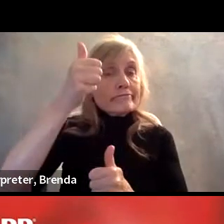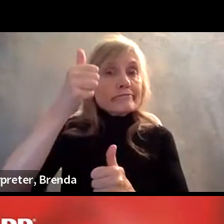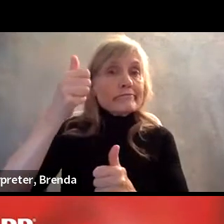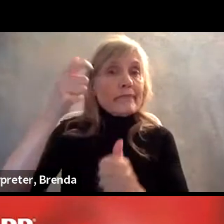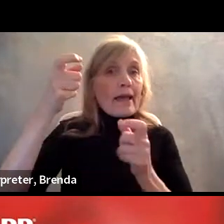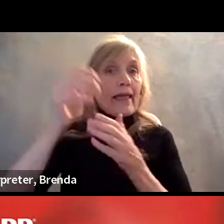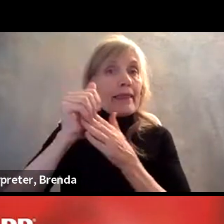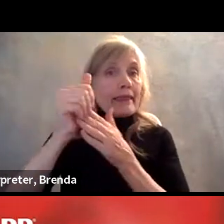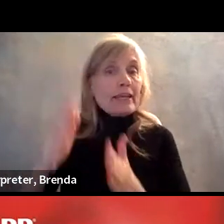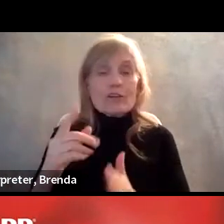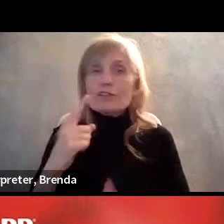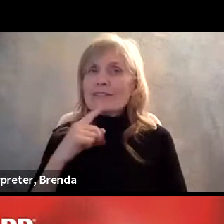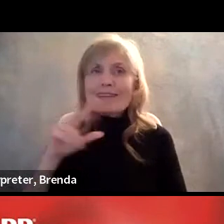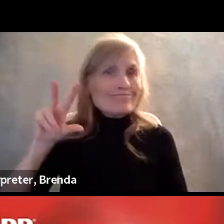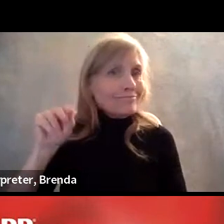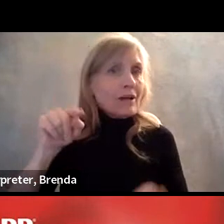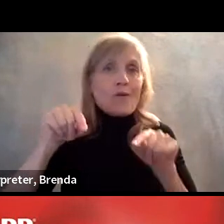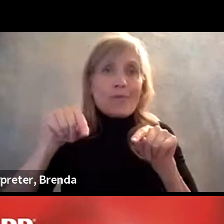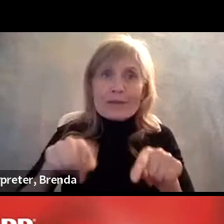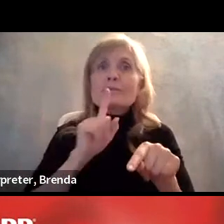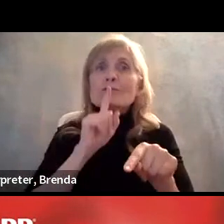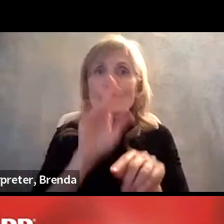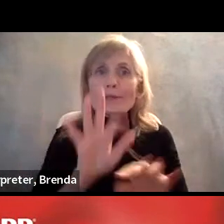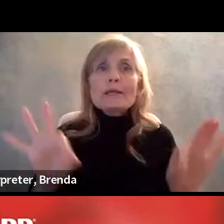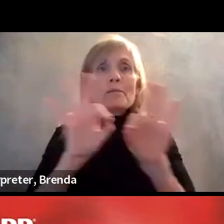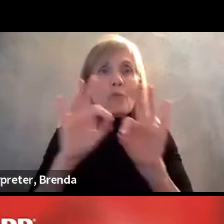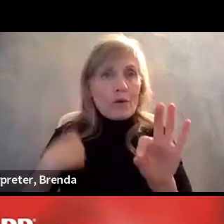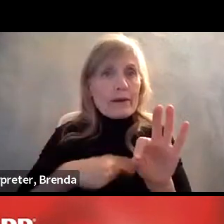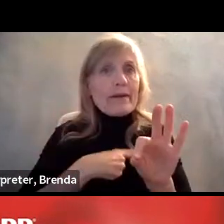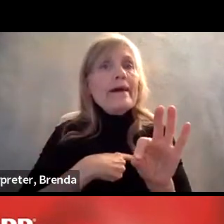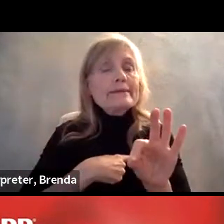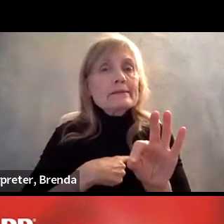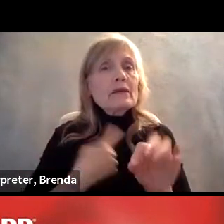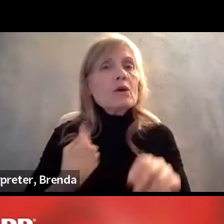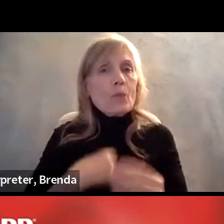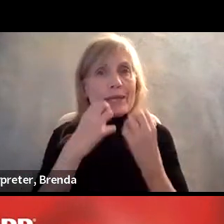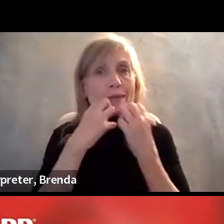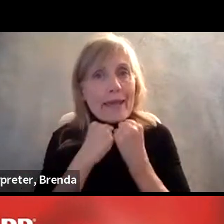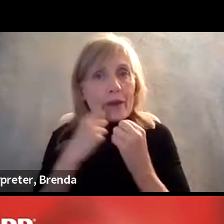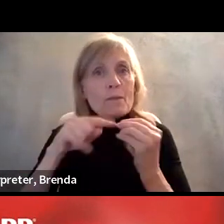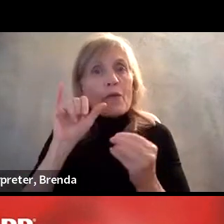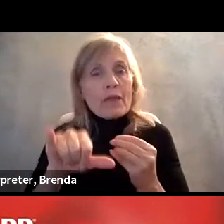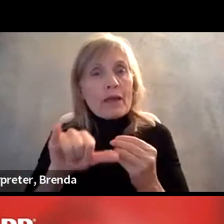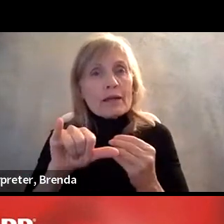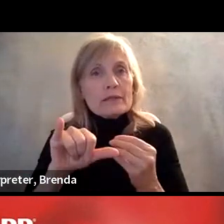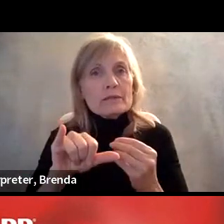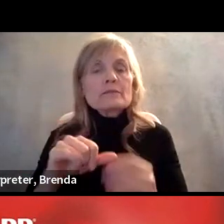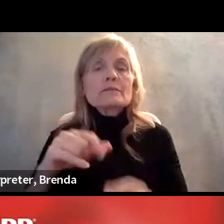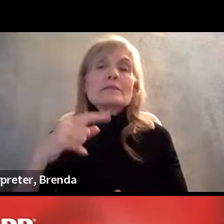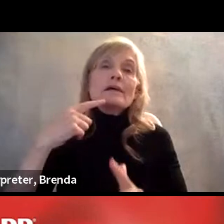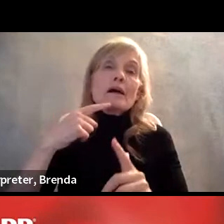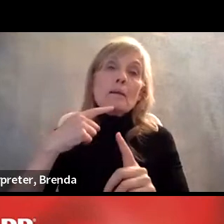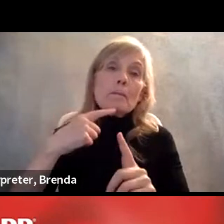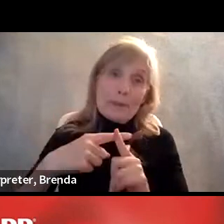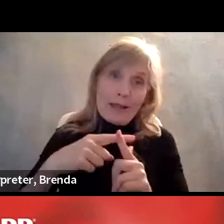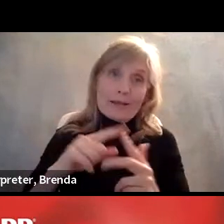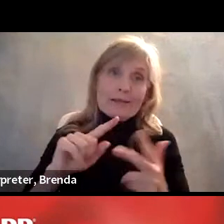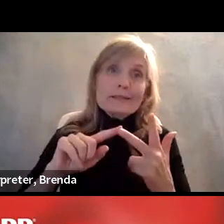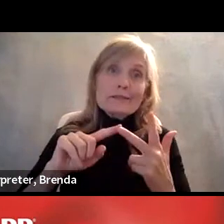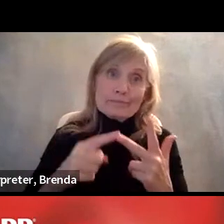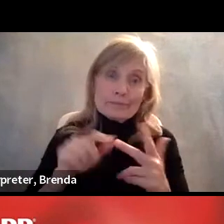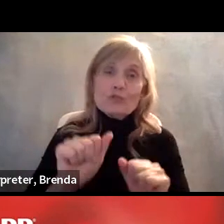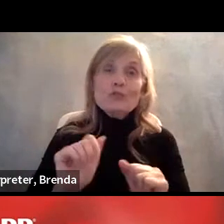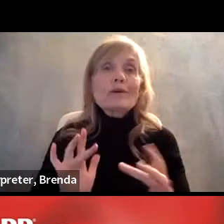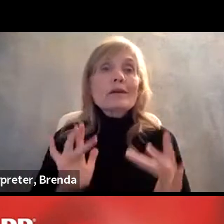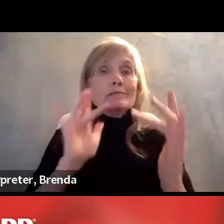this is important to us. We really care about this. Um, and then reach out targeted outreach is important. Both to, if you're